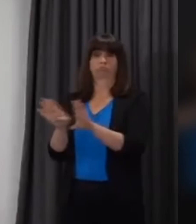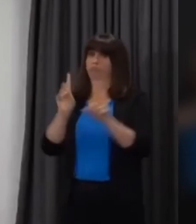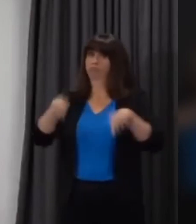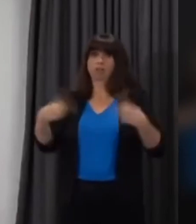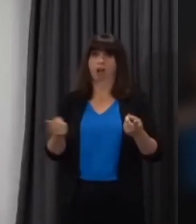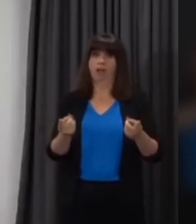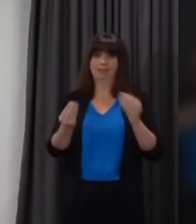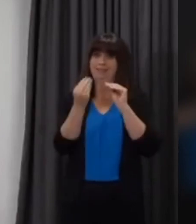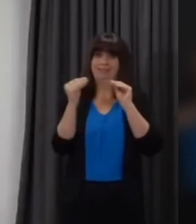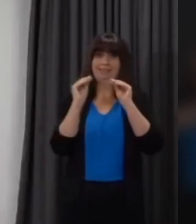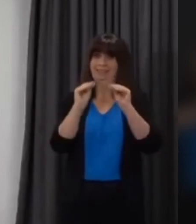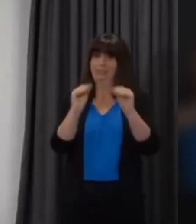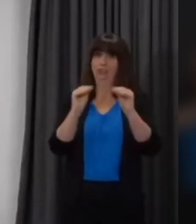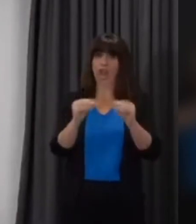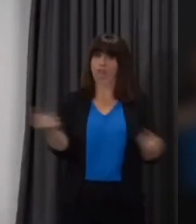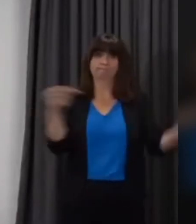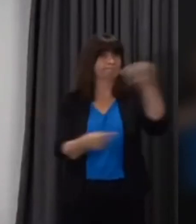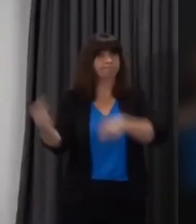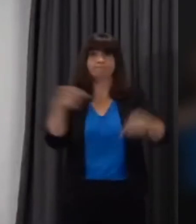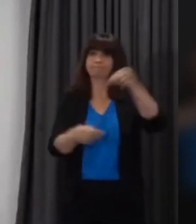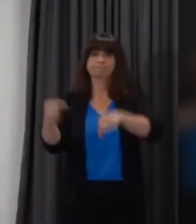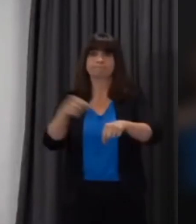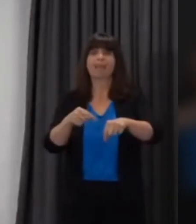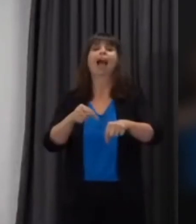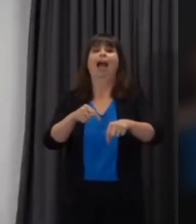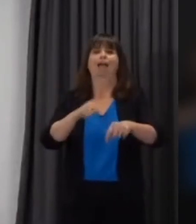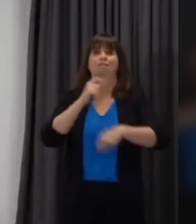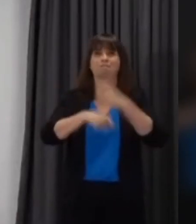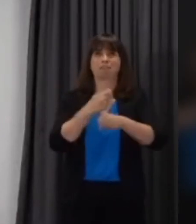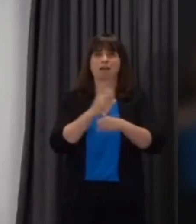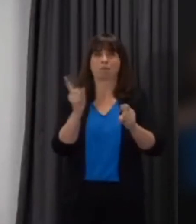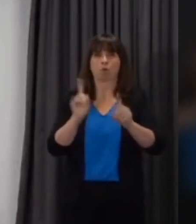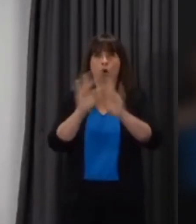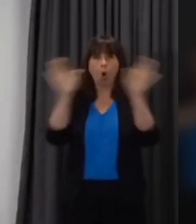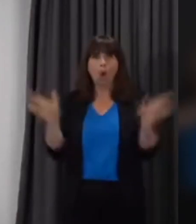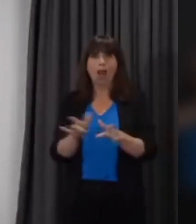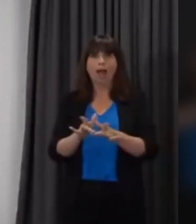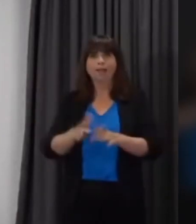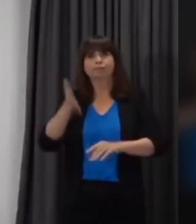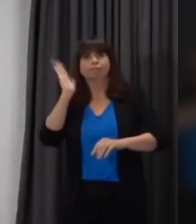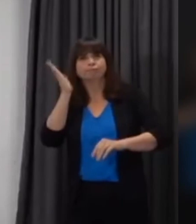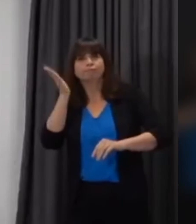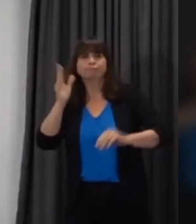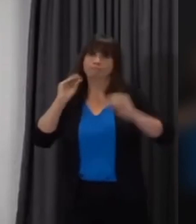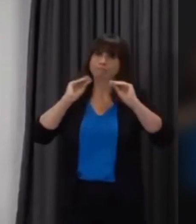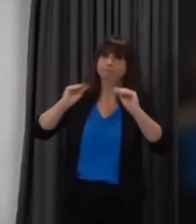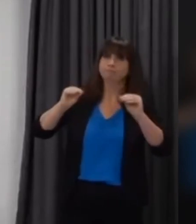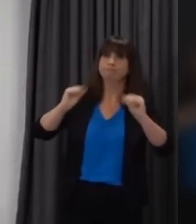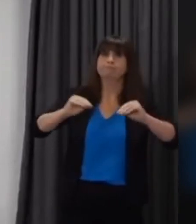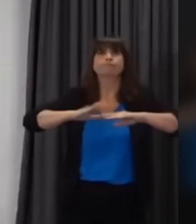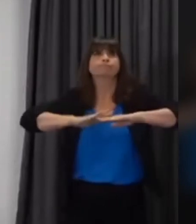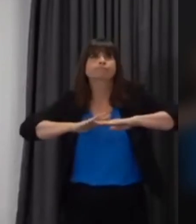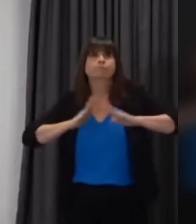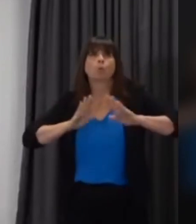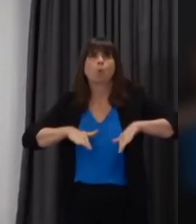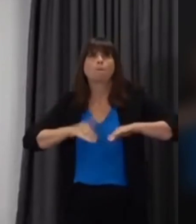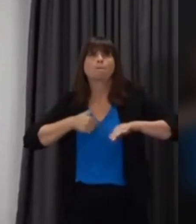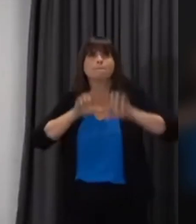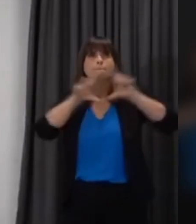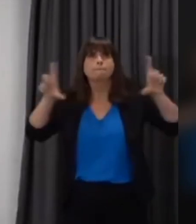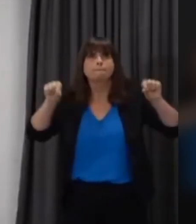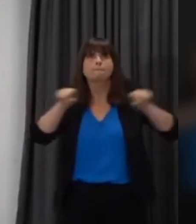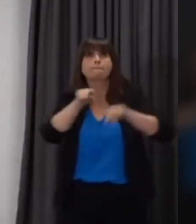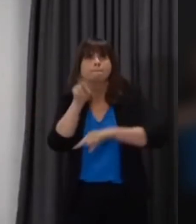20th, colleges and universities have moved to delivering online lectures, tutorials and reviews as well as ensuring that they